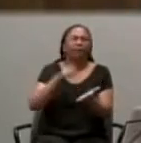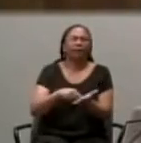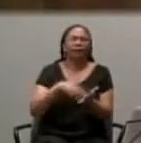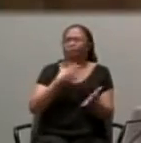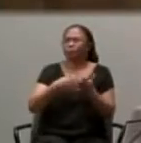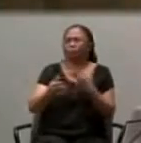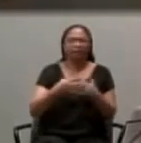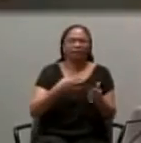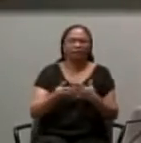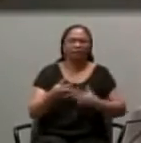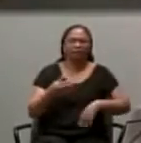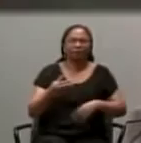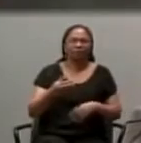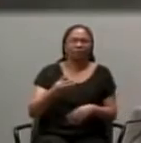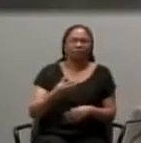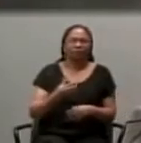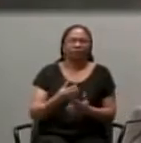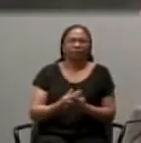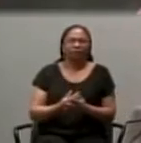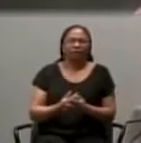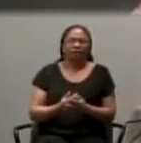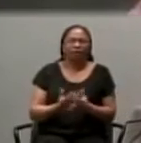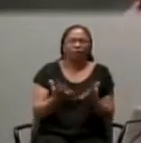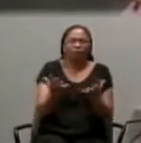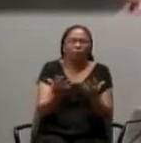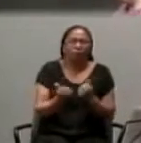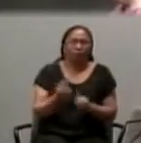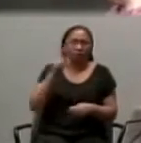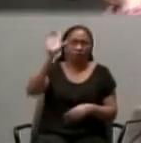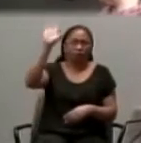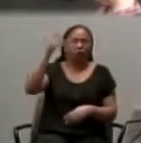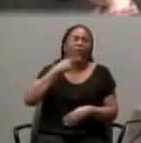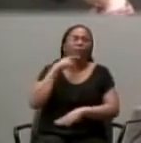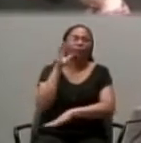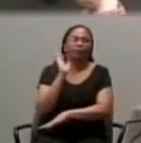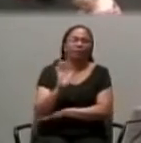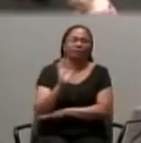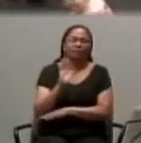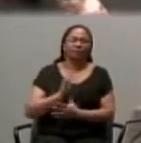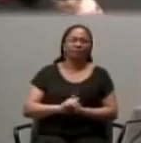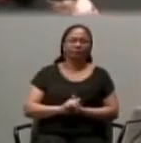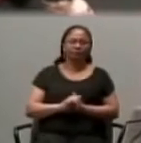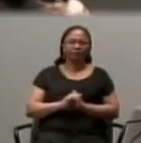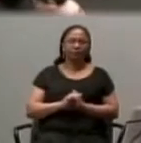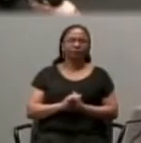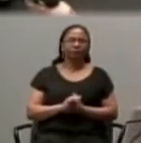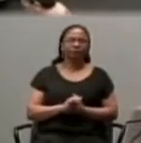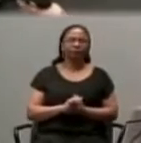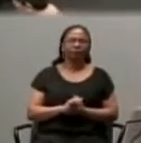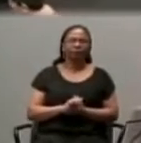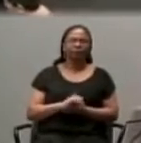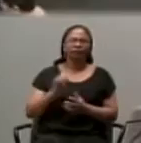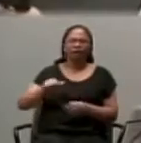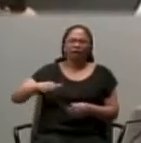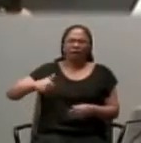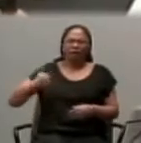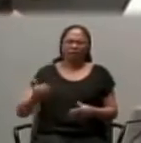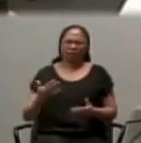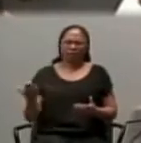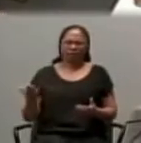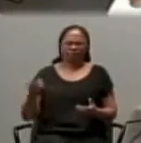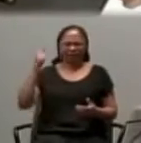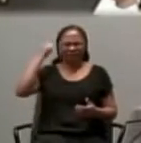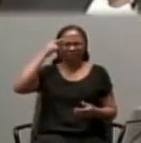And to desire and hope for what you promise. Having said that, the other thing that I think is an